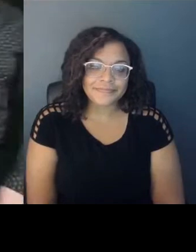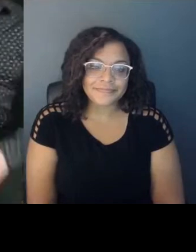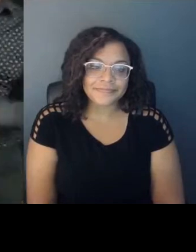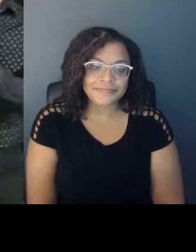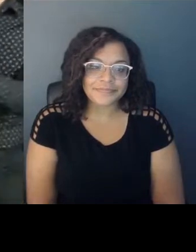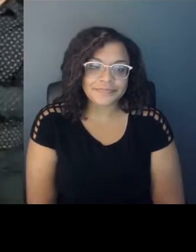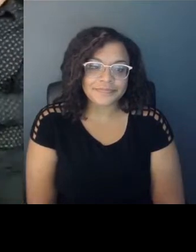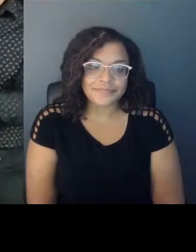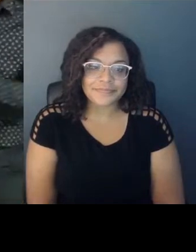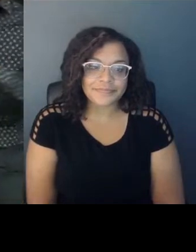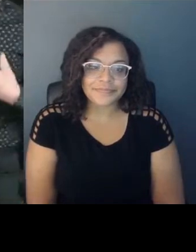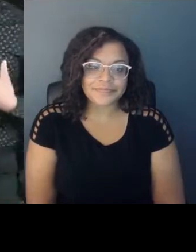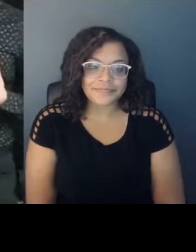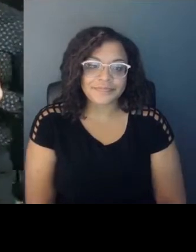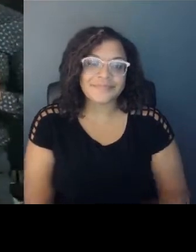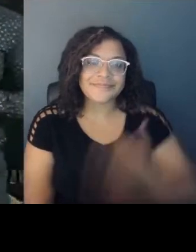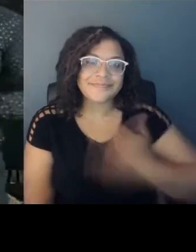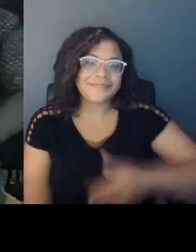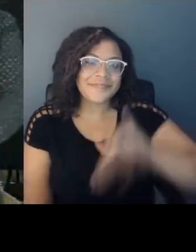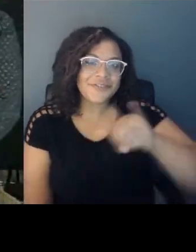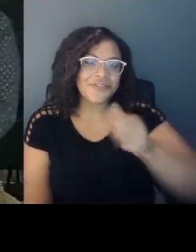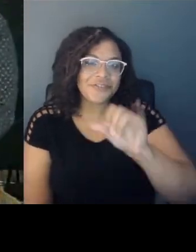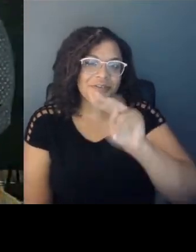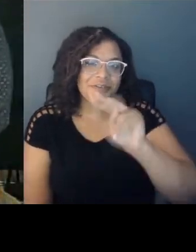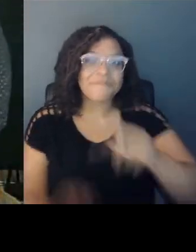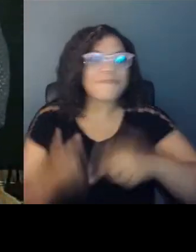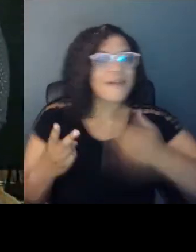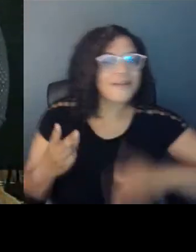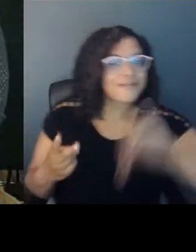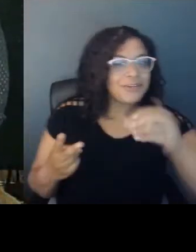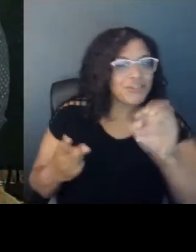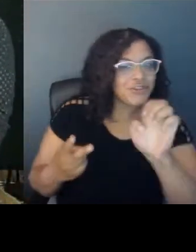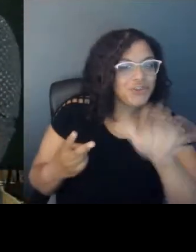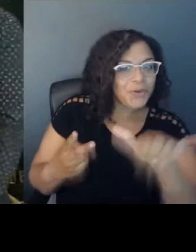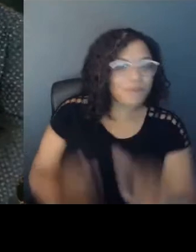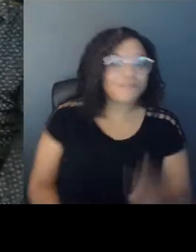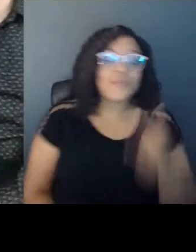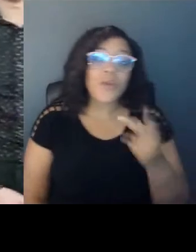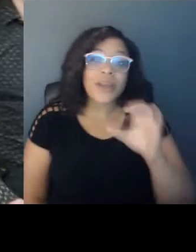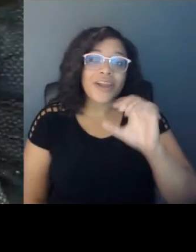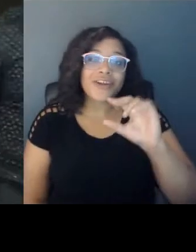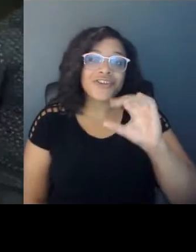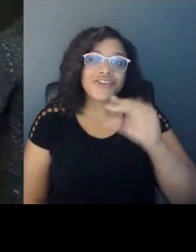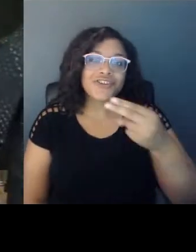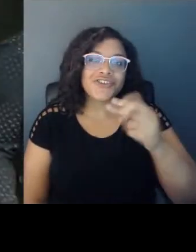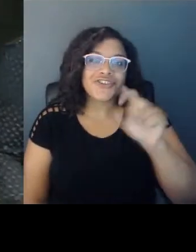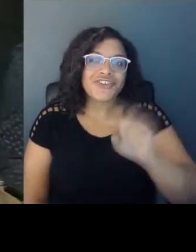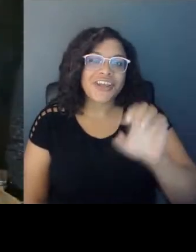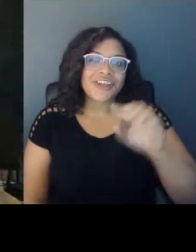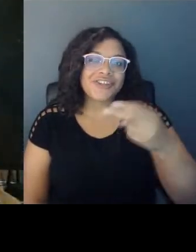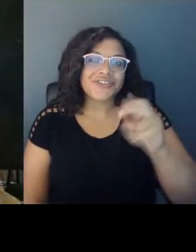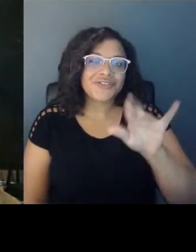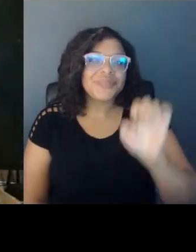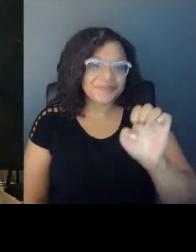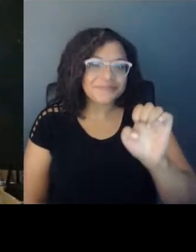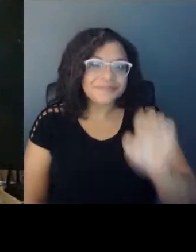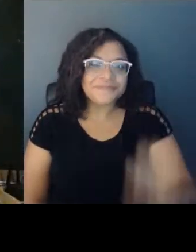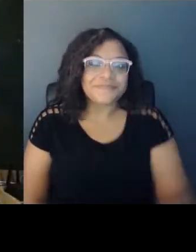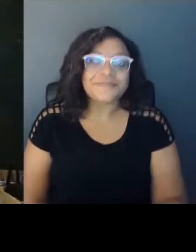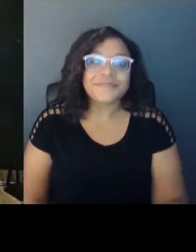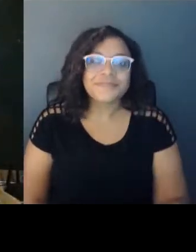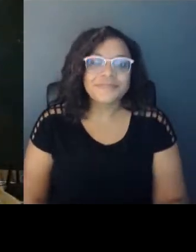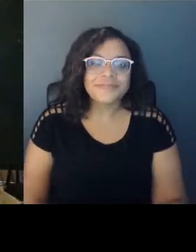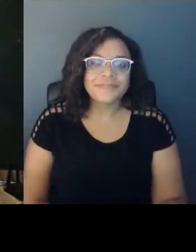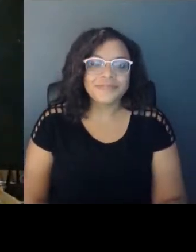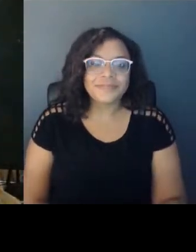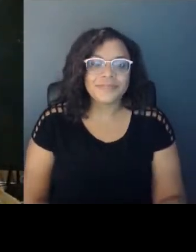I'm Jasmine. And I'm Joey. We're Shay Sheree. And to wrap it up, we're